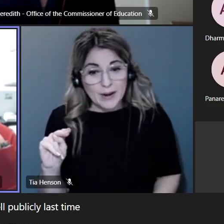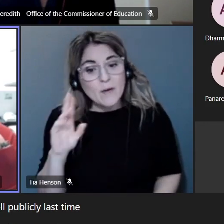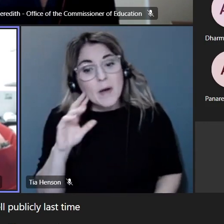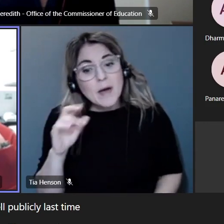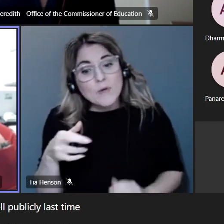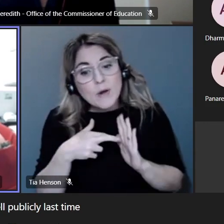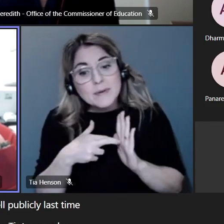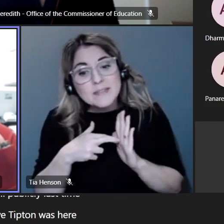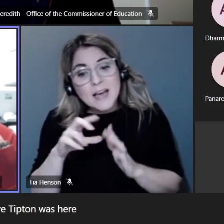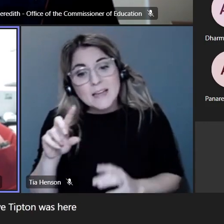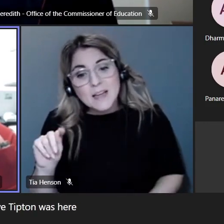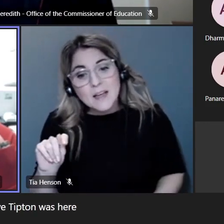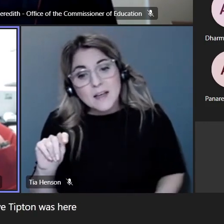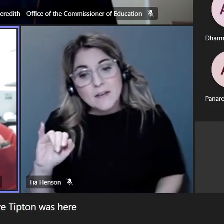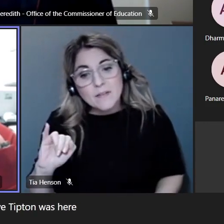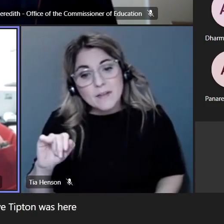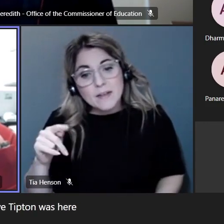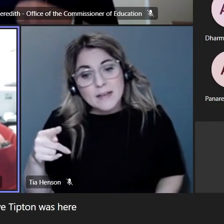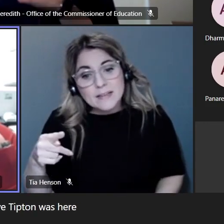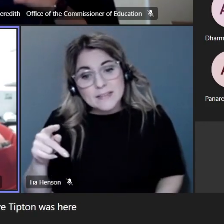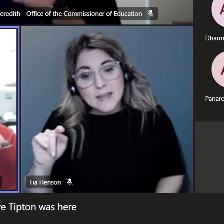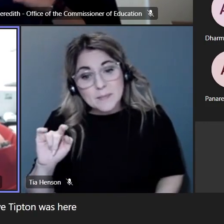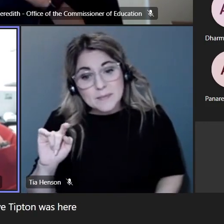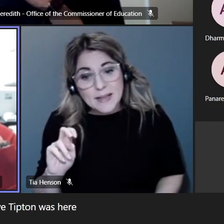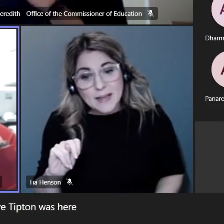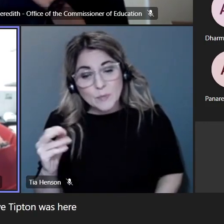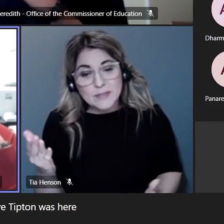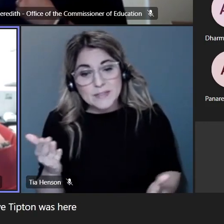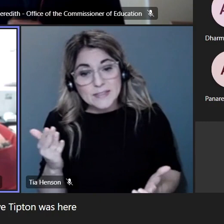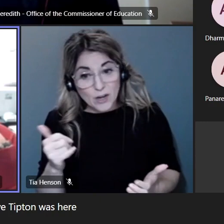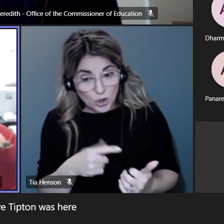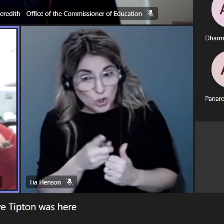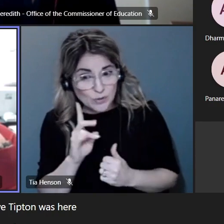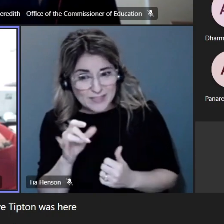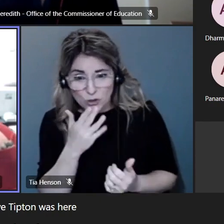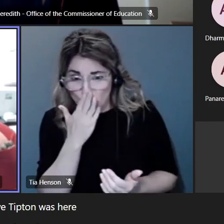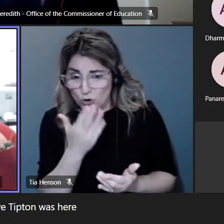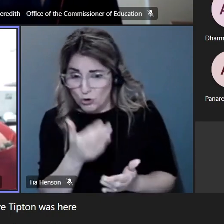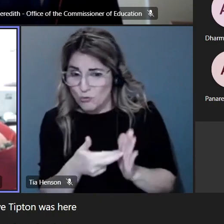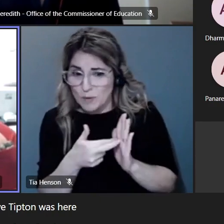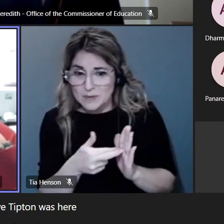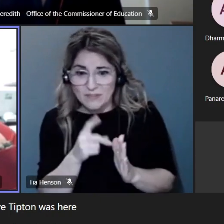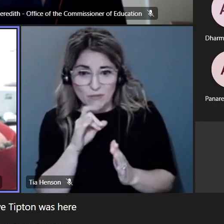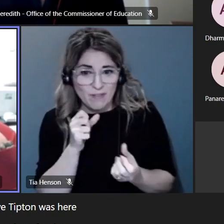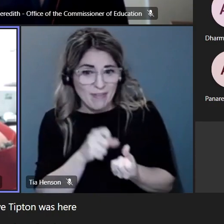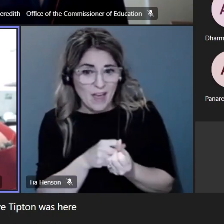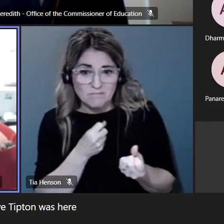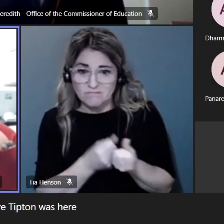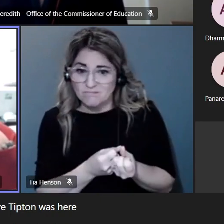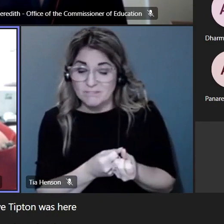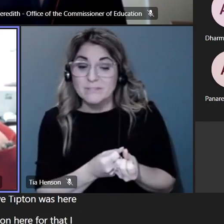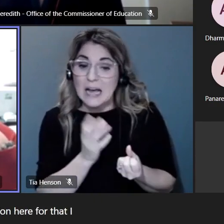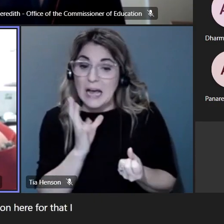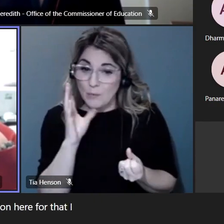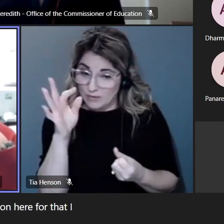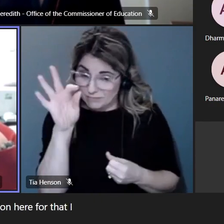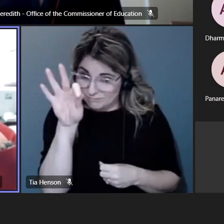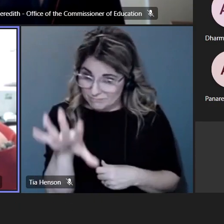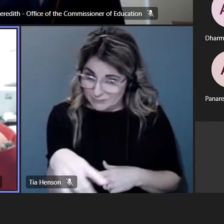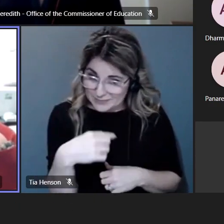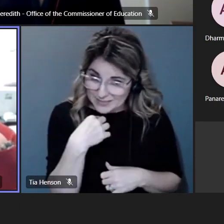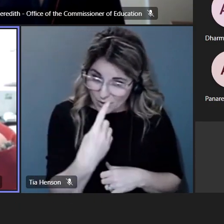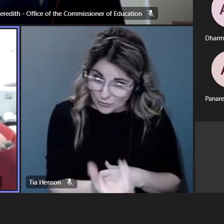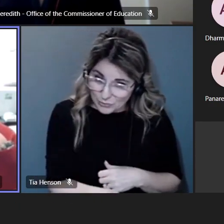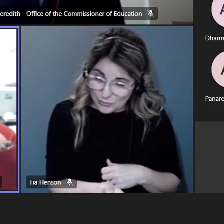was here and you all um had quite a media um representation here for that um i will say that i do